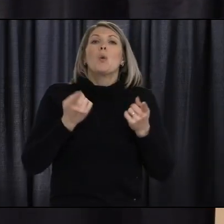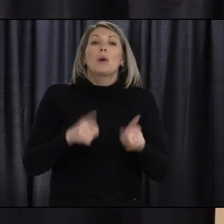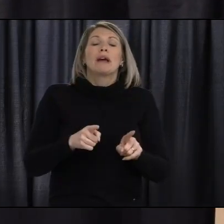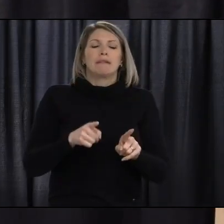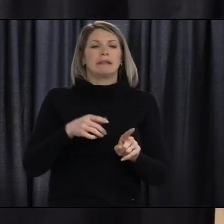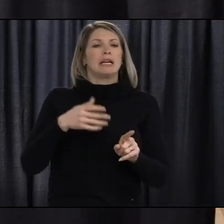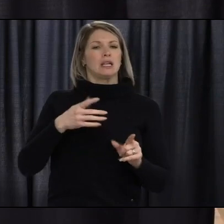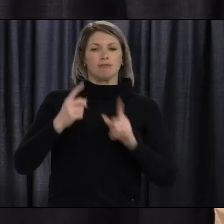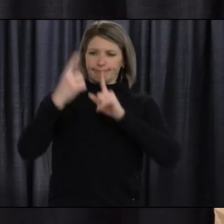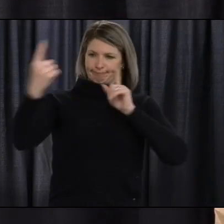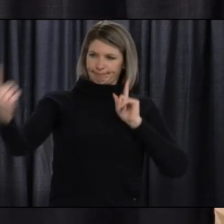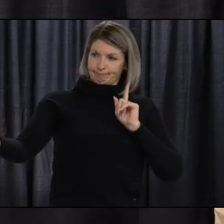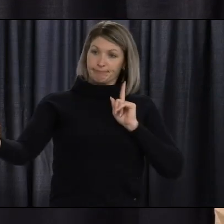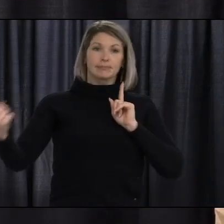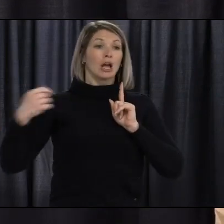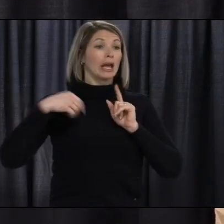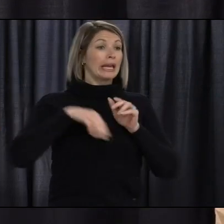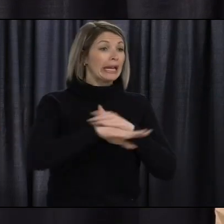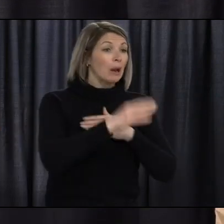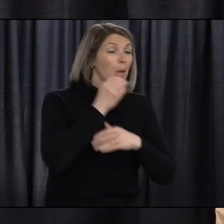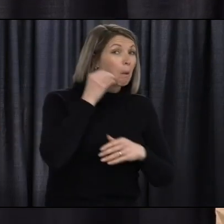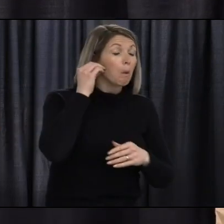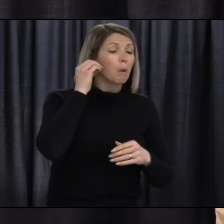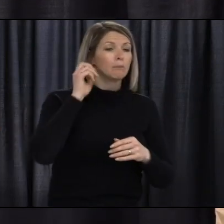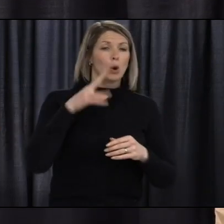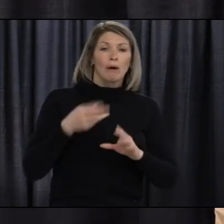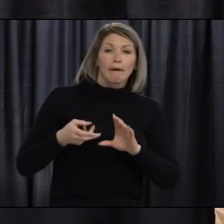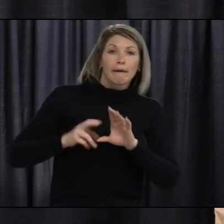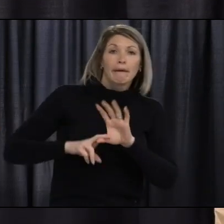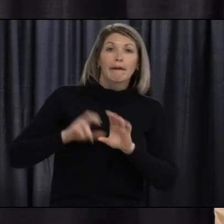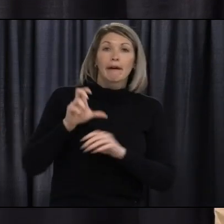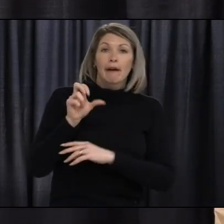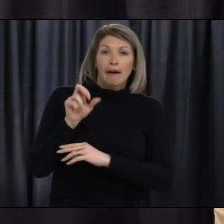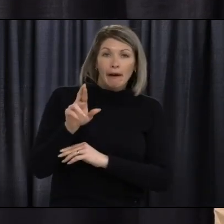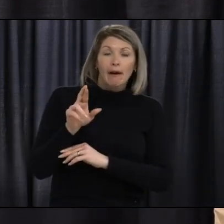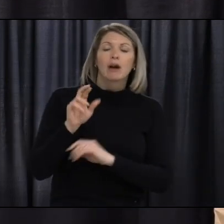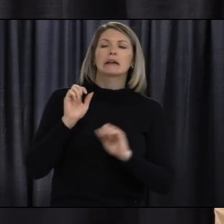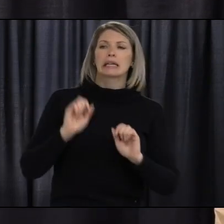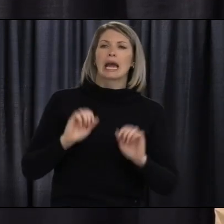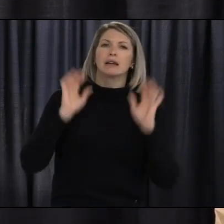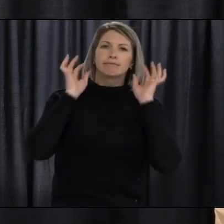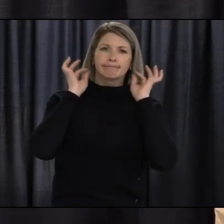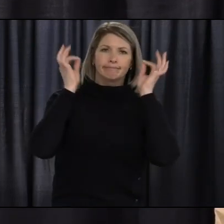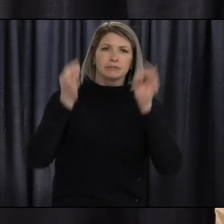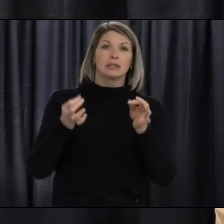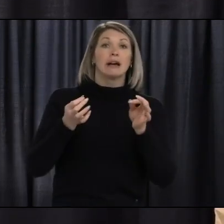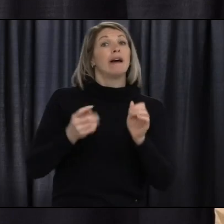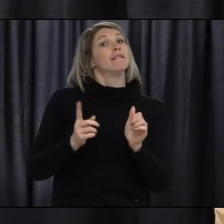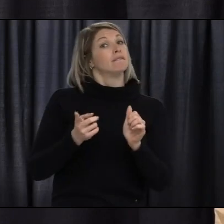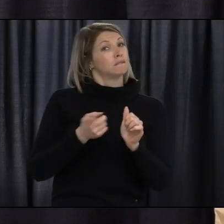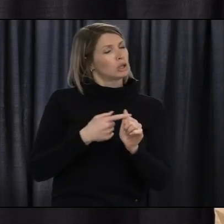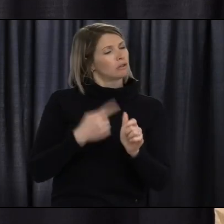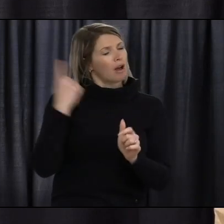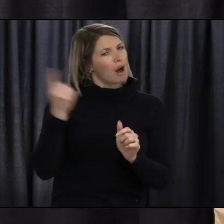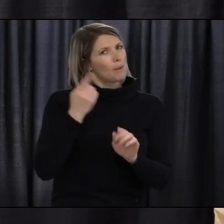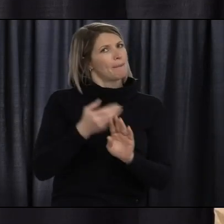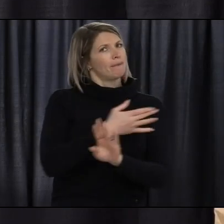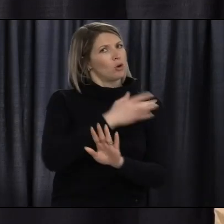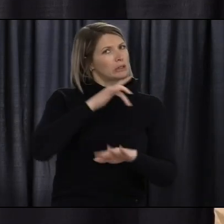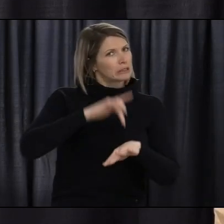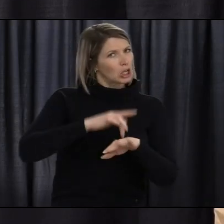and have a safe place to dispose of your mask for washing. So first clean your hands as Brenda is doing,